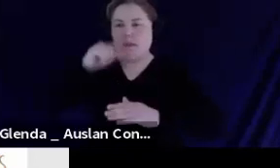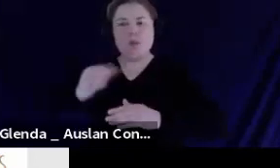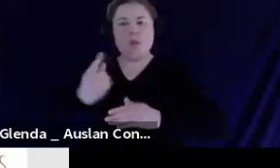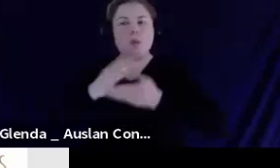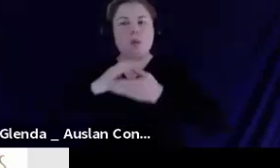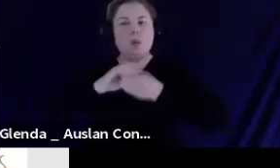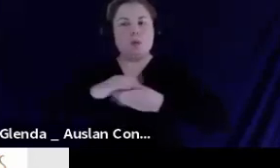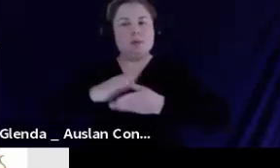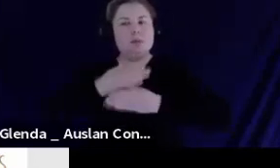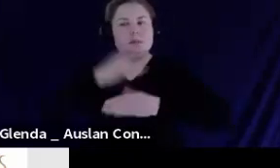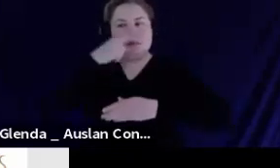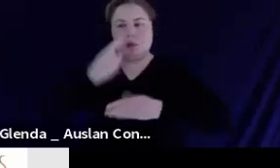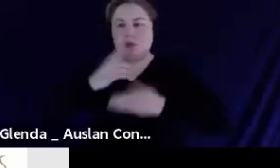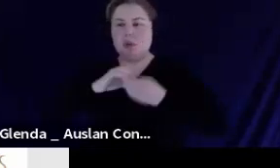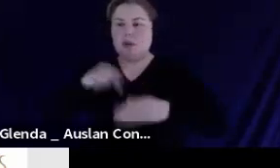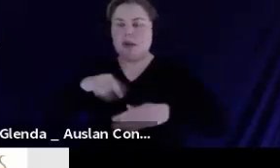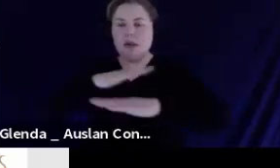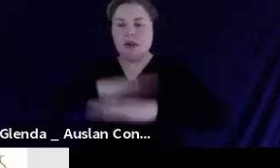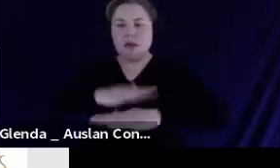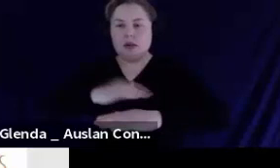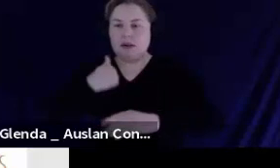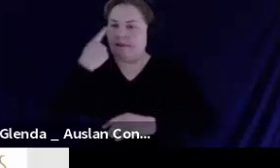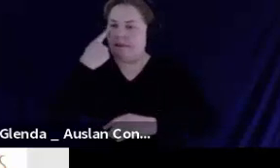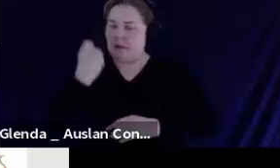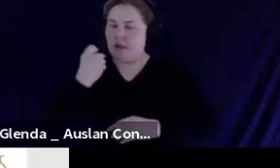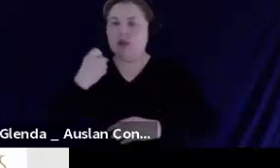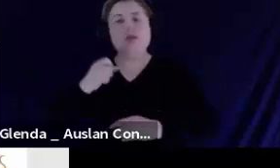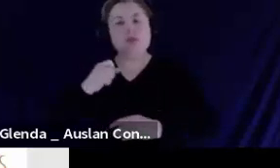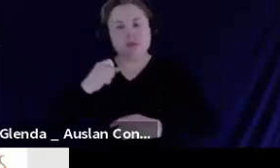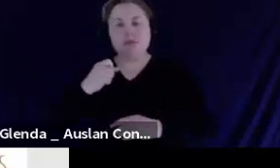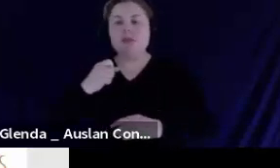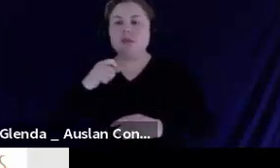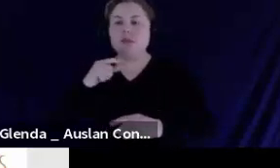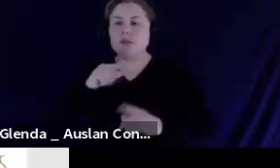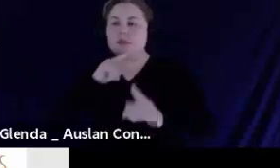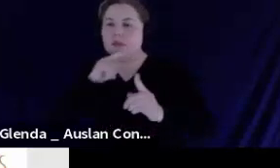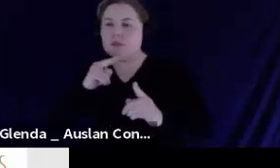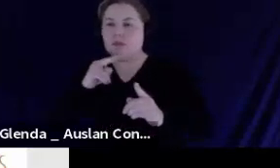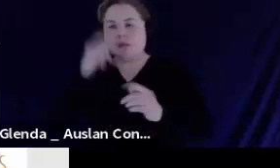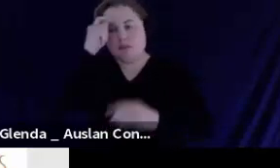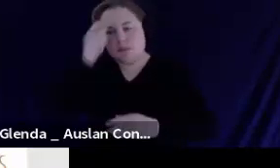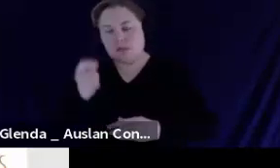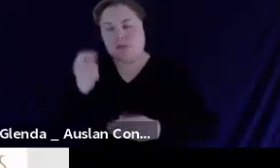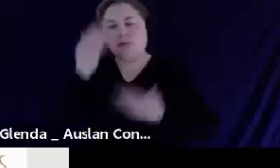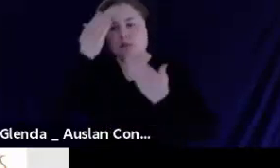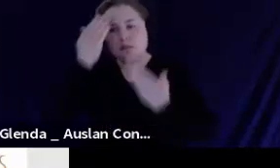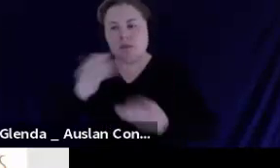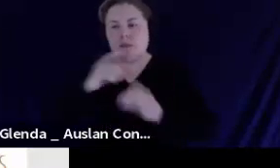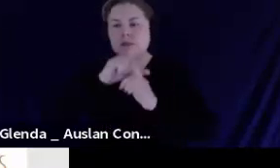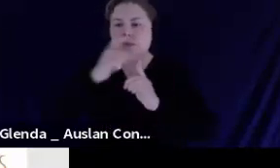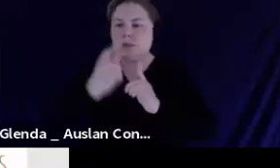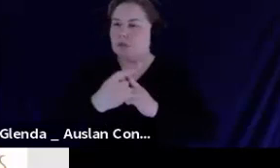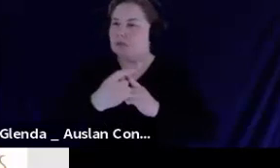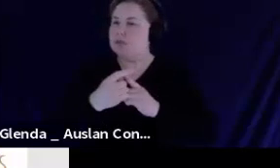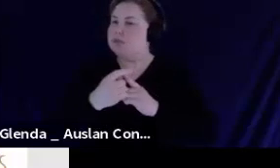future that profoundly respects and acknowledges Aboriginal perspective, culture, language and history and a